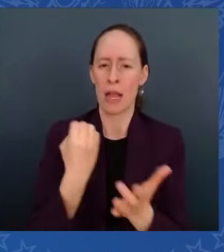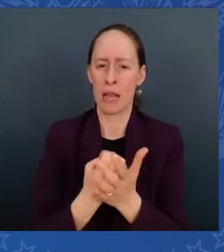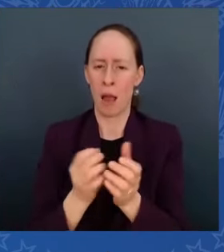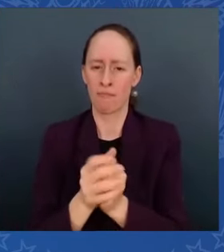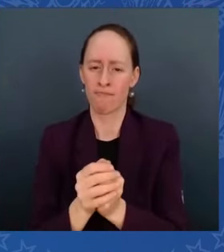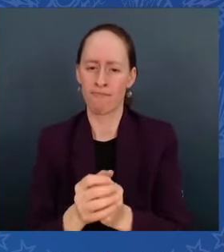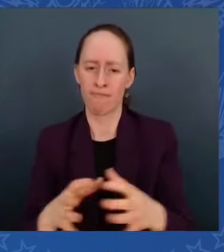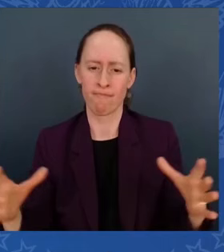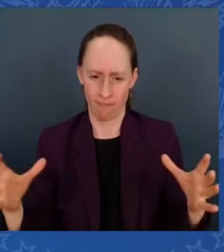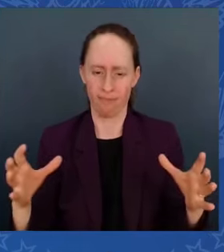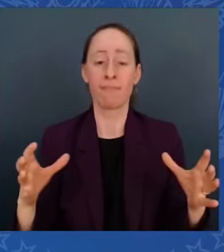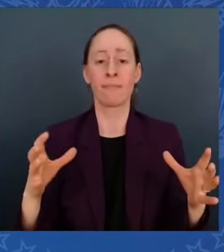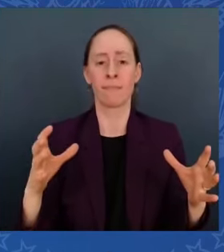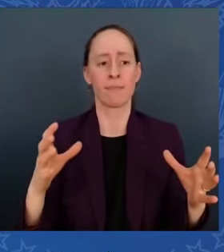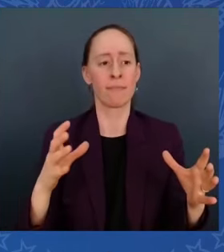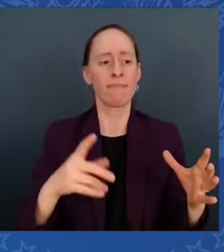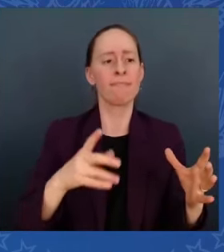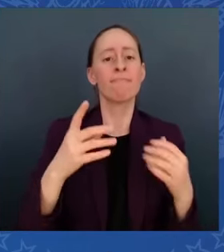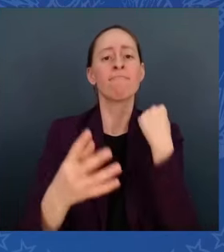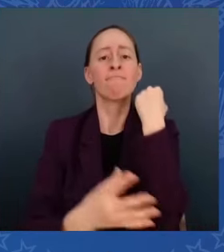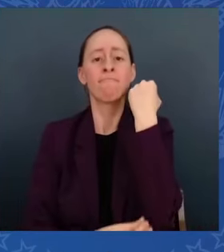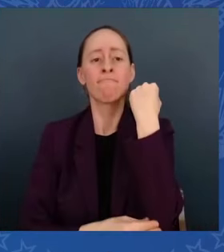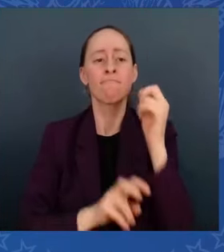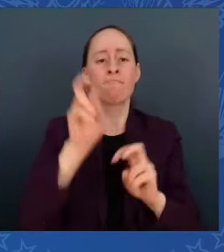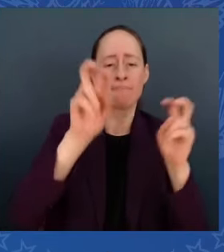I'm sick and tired of trickle-down economics.